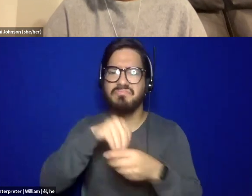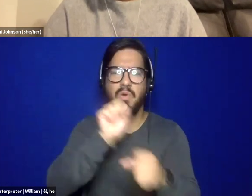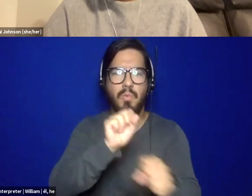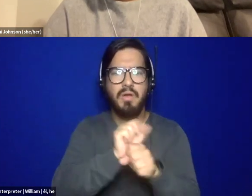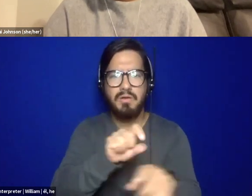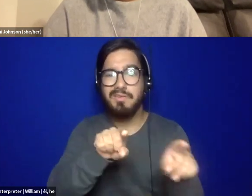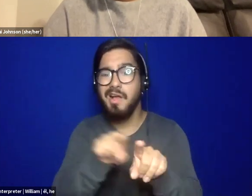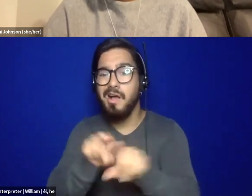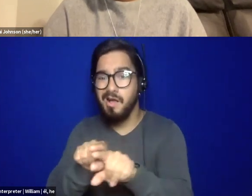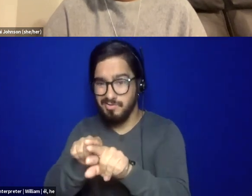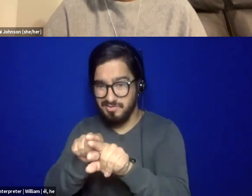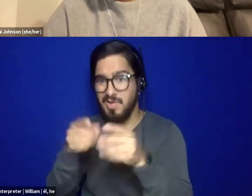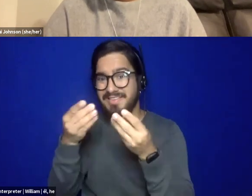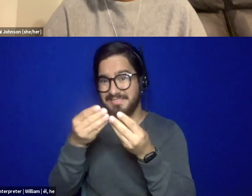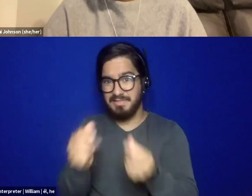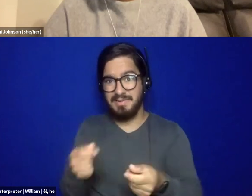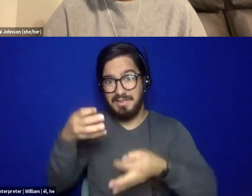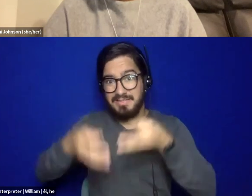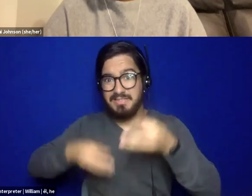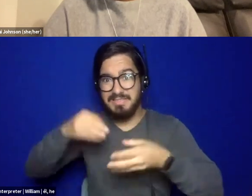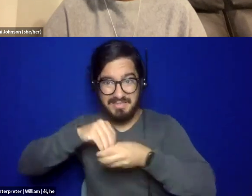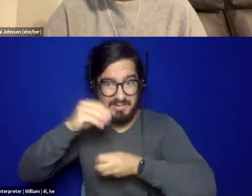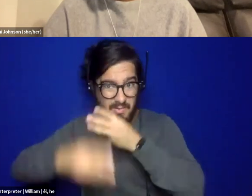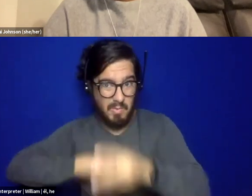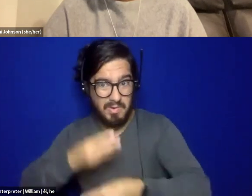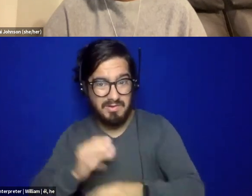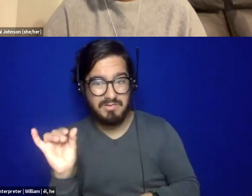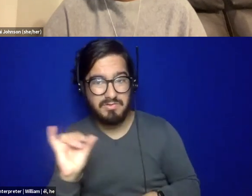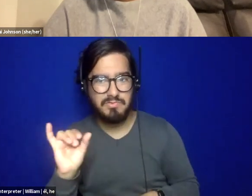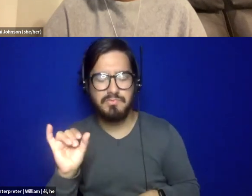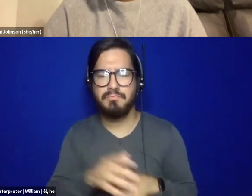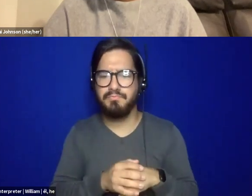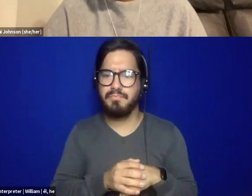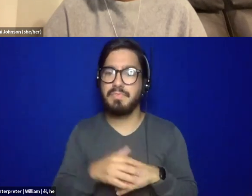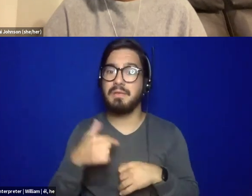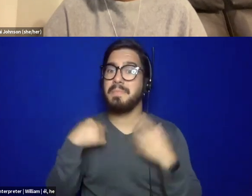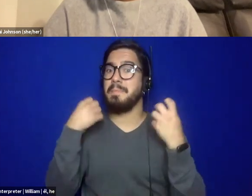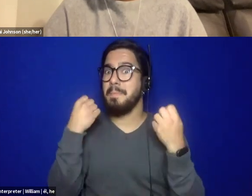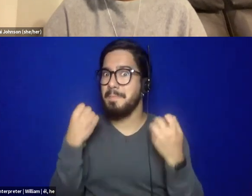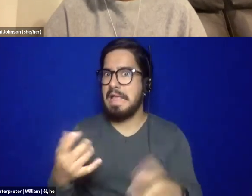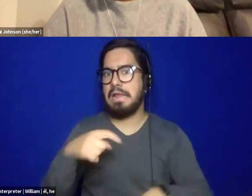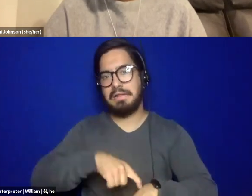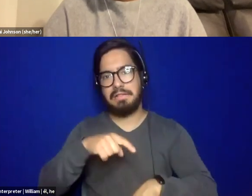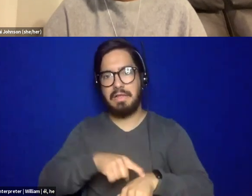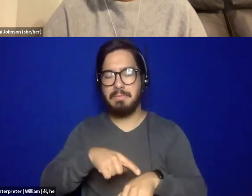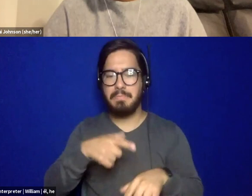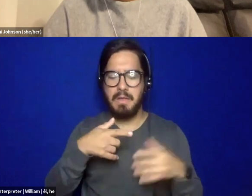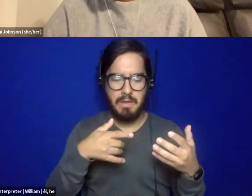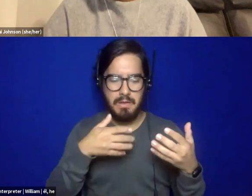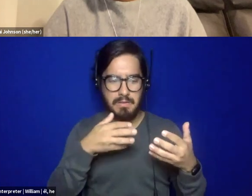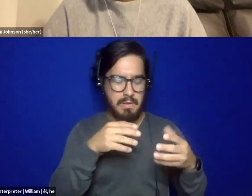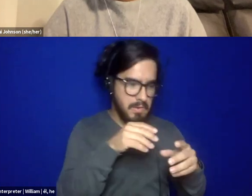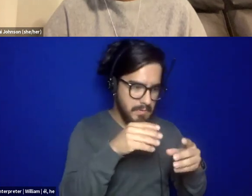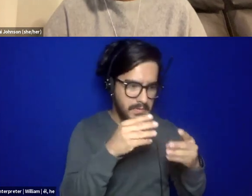justice practitioner in the, in the world, then I've had to not call the police. I've had to tell myself, this is not what you